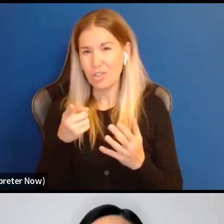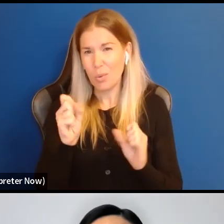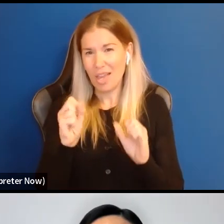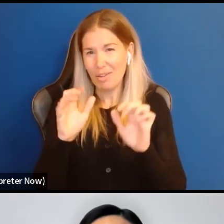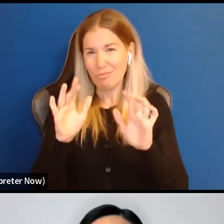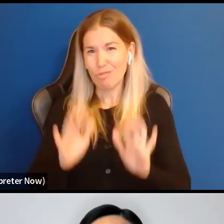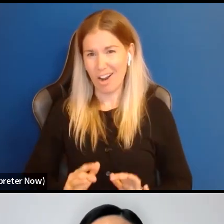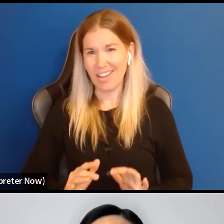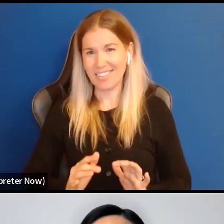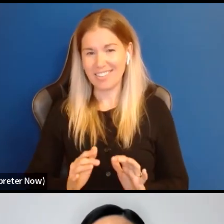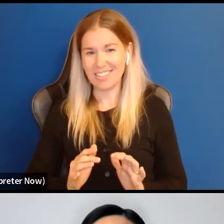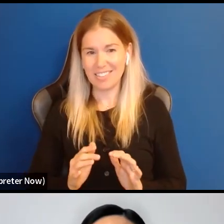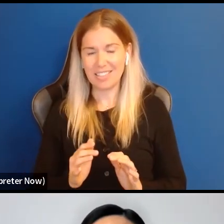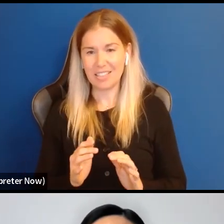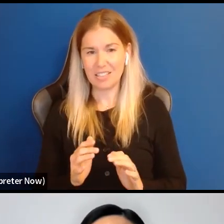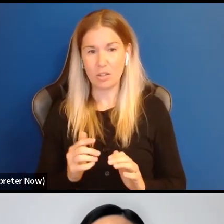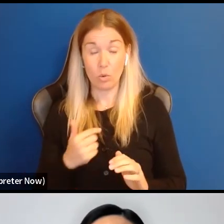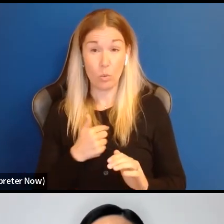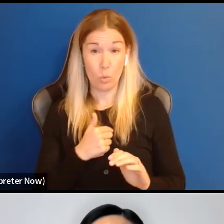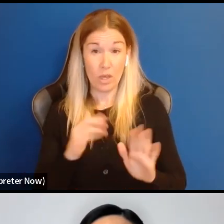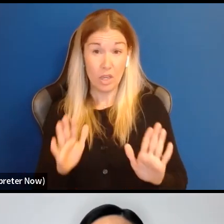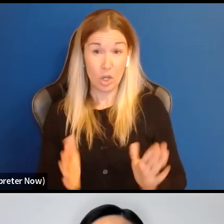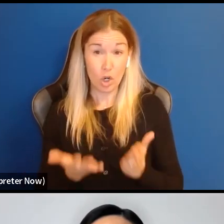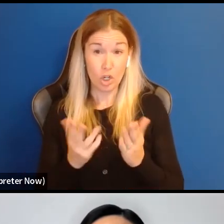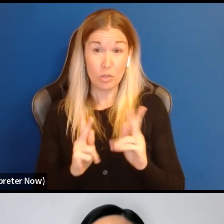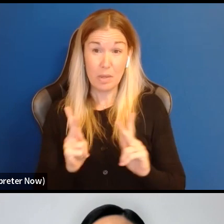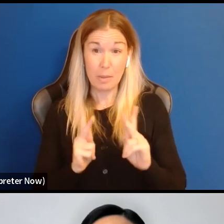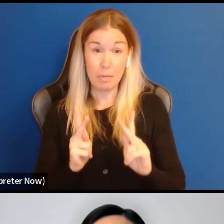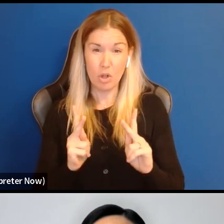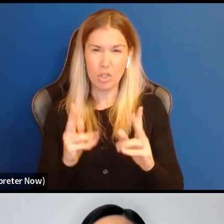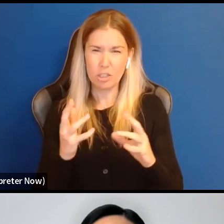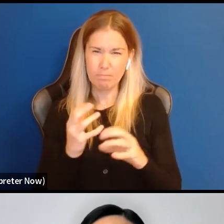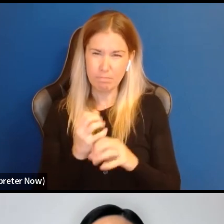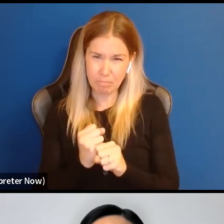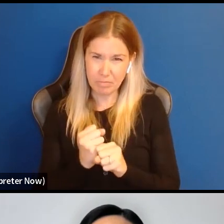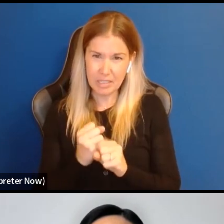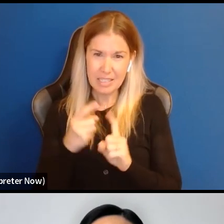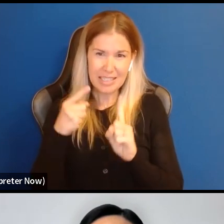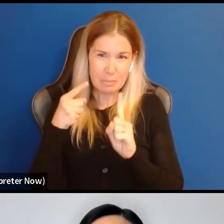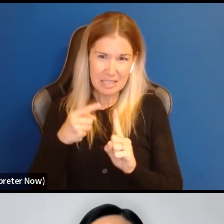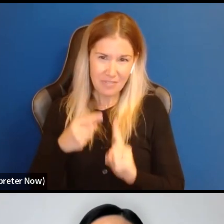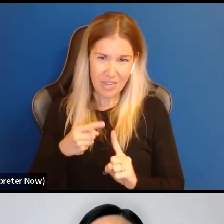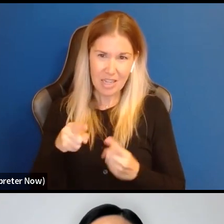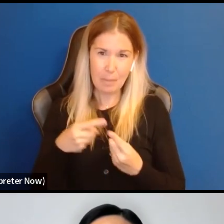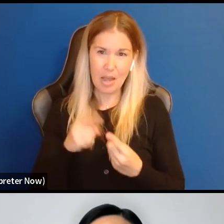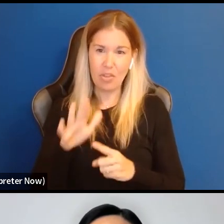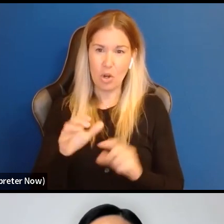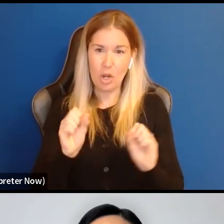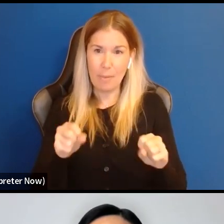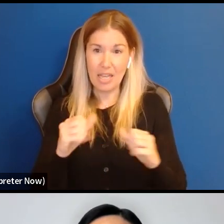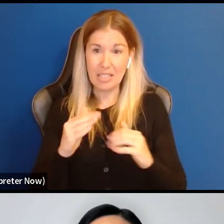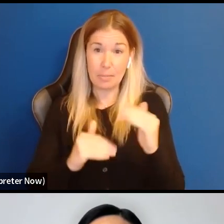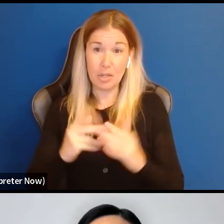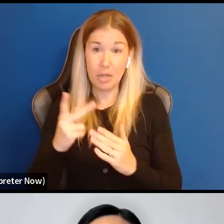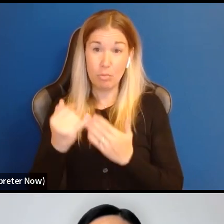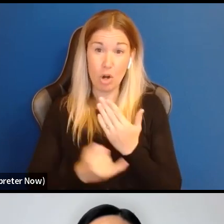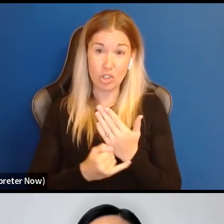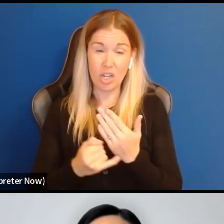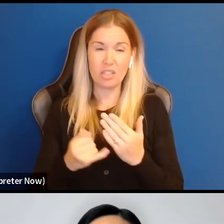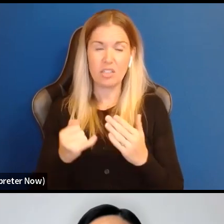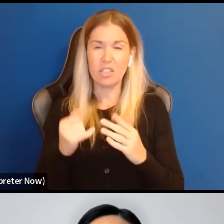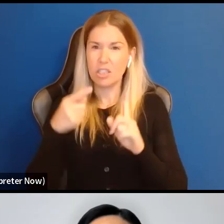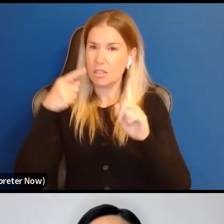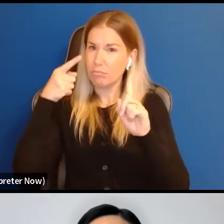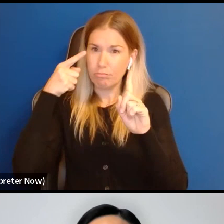really we're encouraging folks to be specific around their capacity building project and speaking directly to the programs and